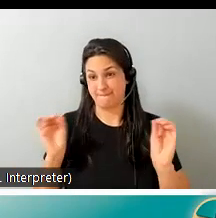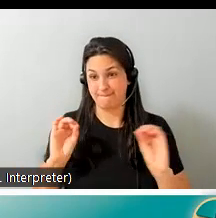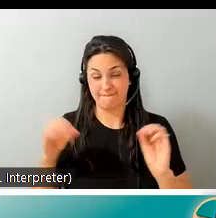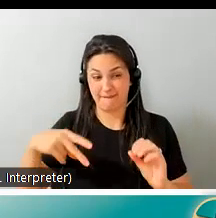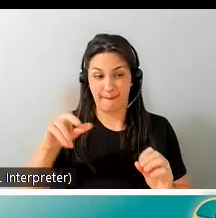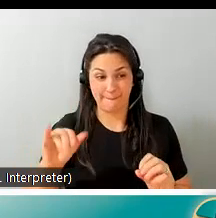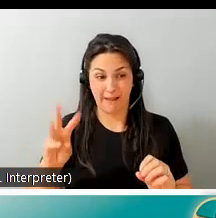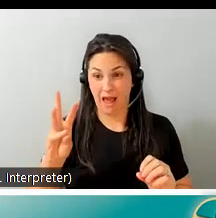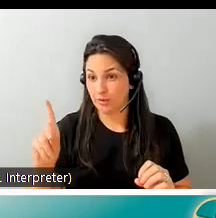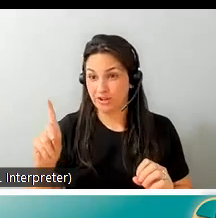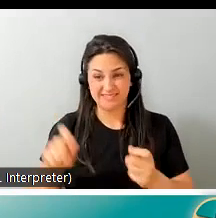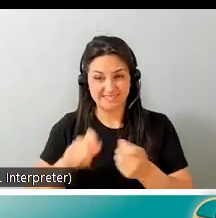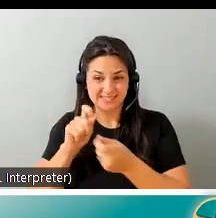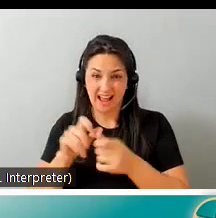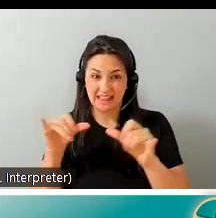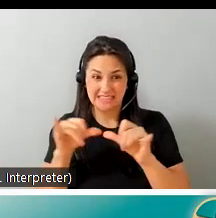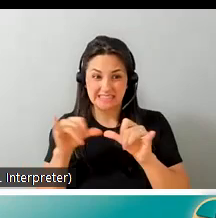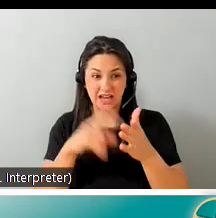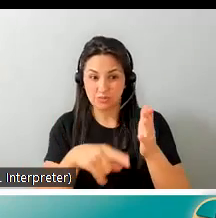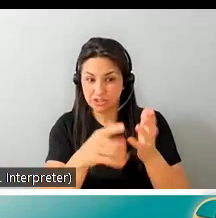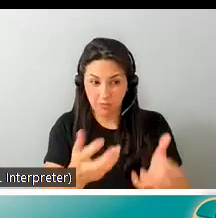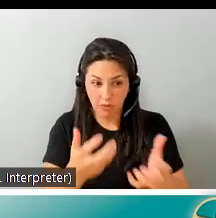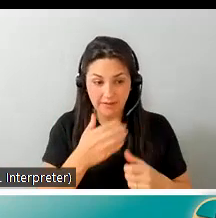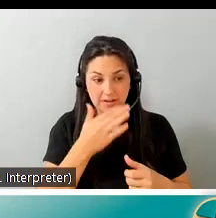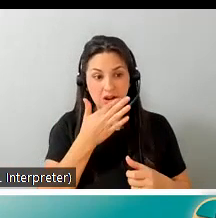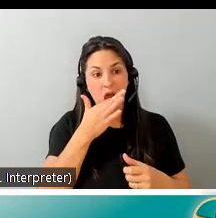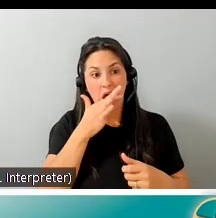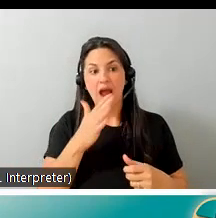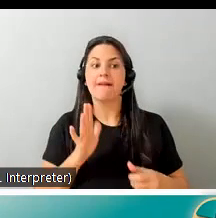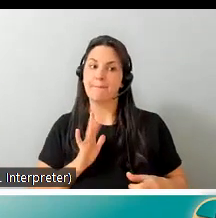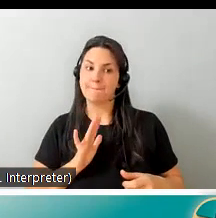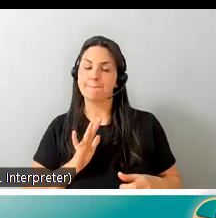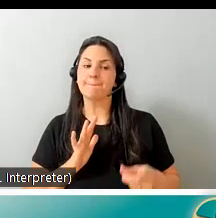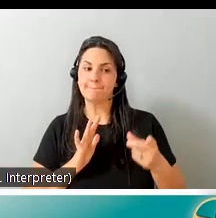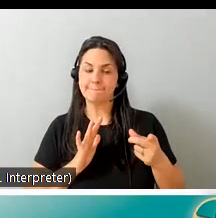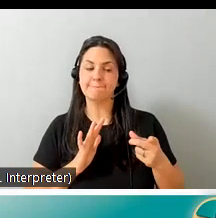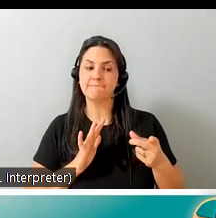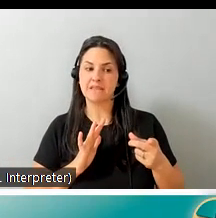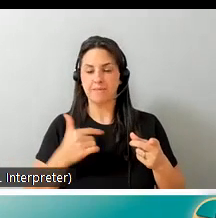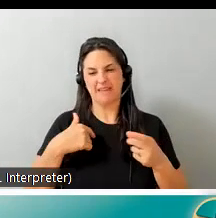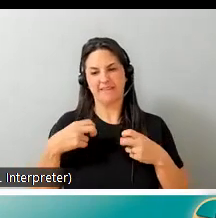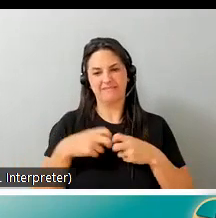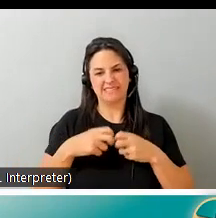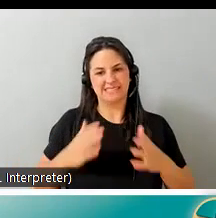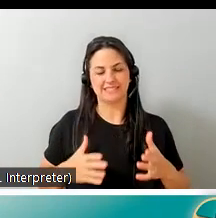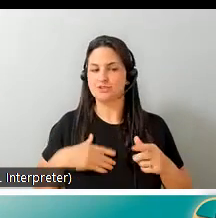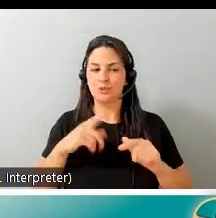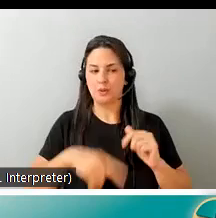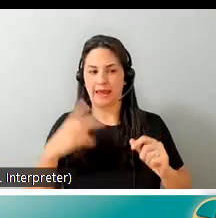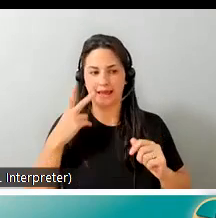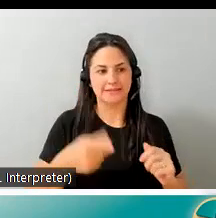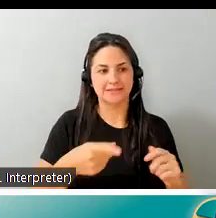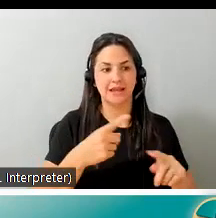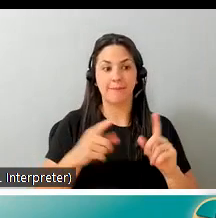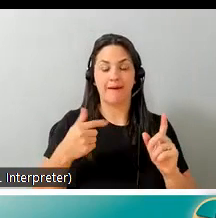box it was exactly the size she wanted there was a cool thing i did do as a physicist that you can't really see here